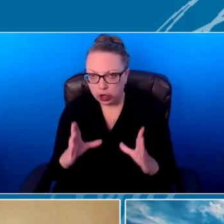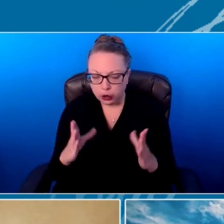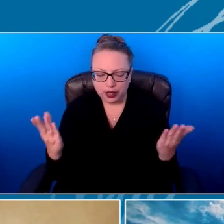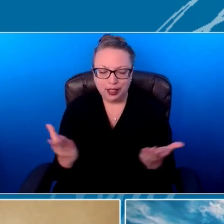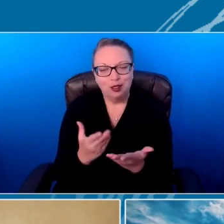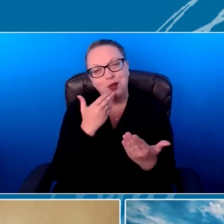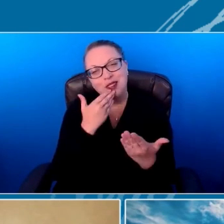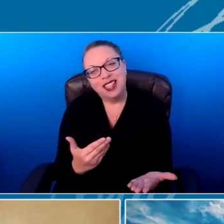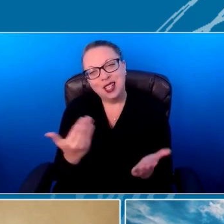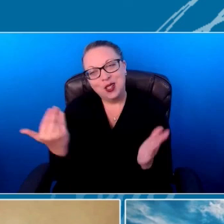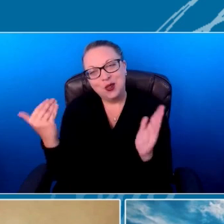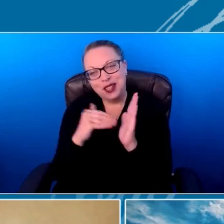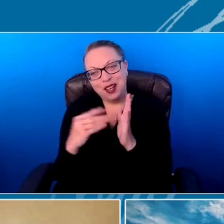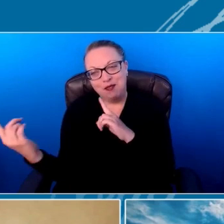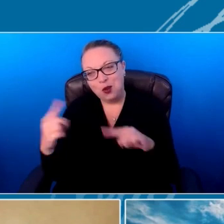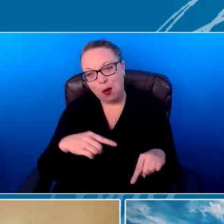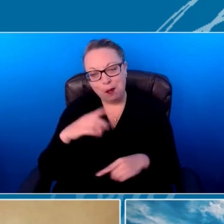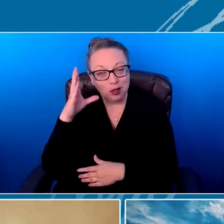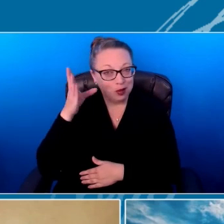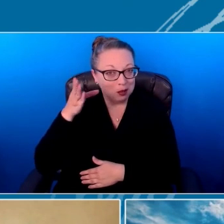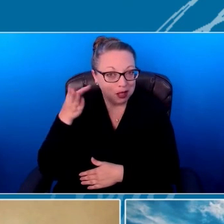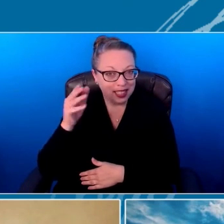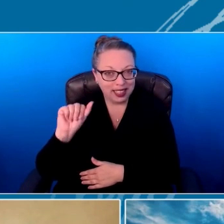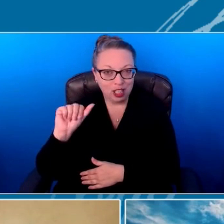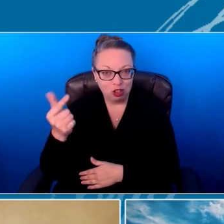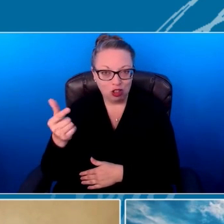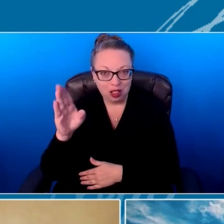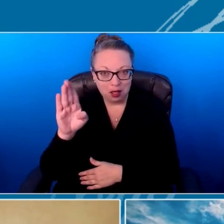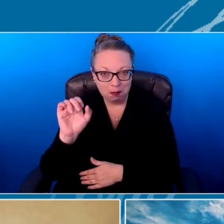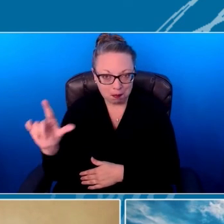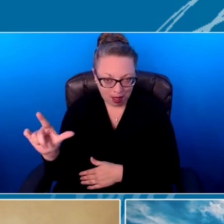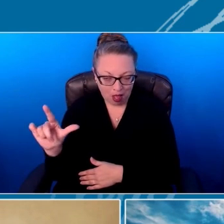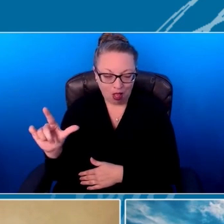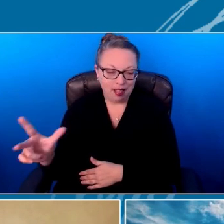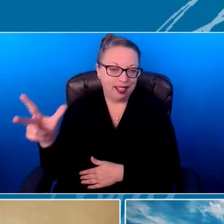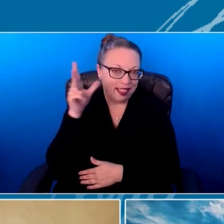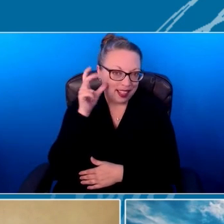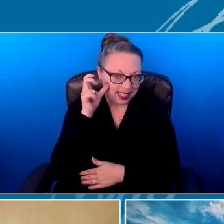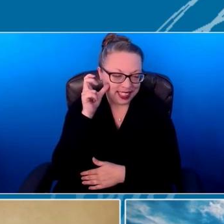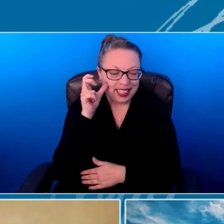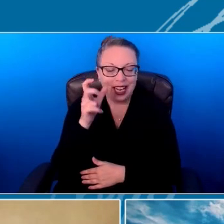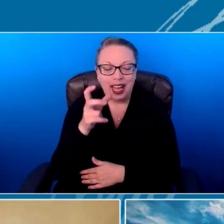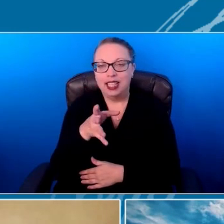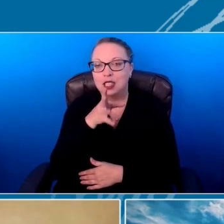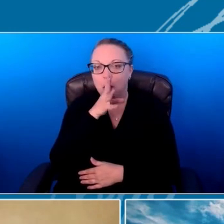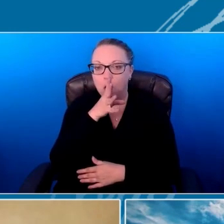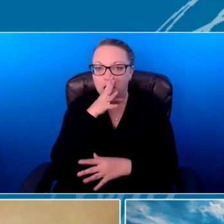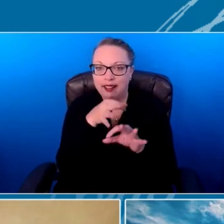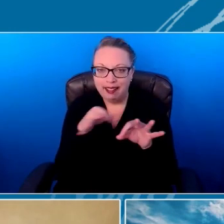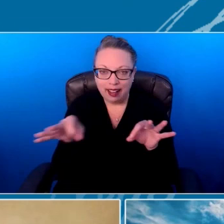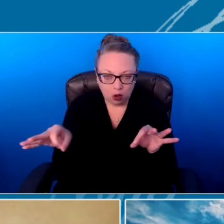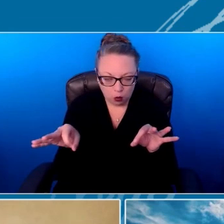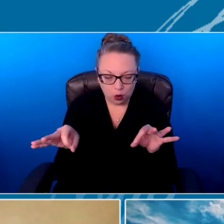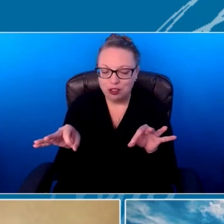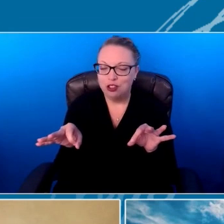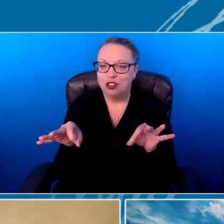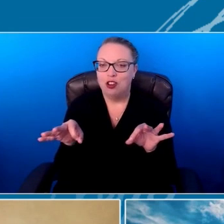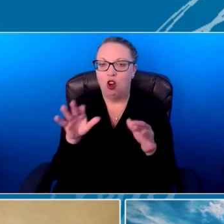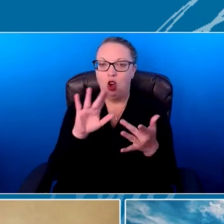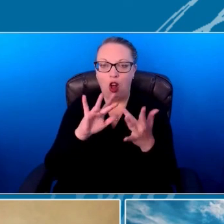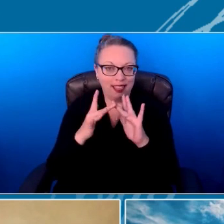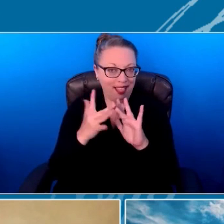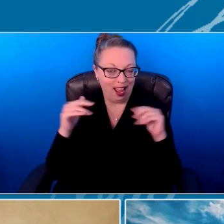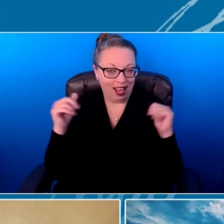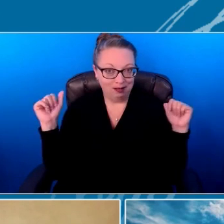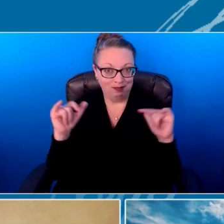to speak at the AGVal Listening and Spoken Language Virtual Symposium. It's been great to have you here. And I